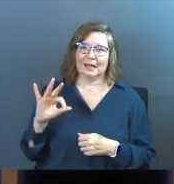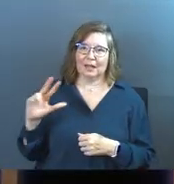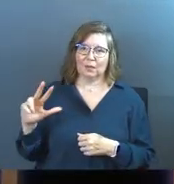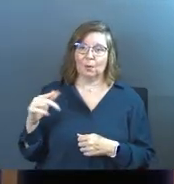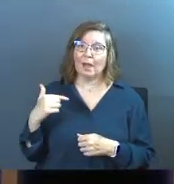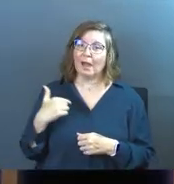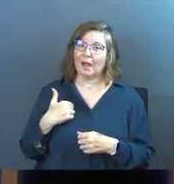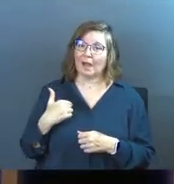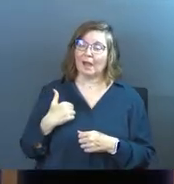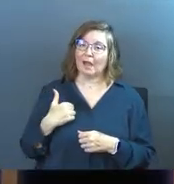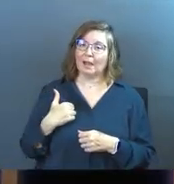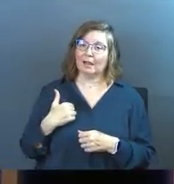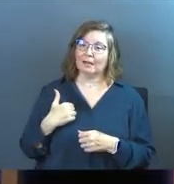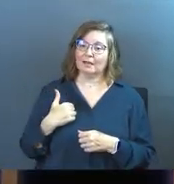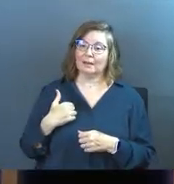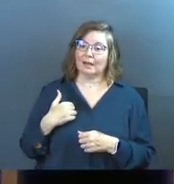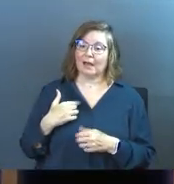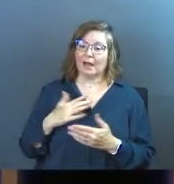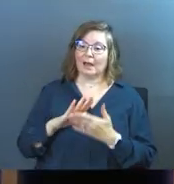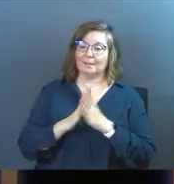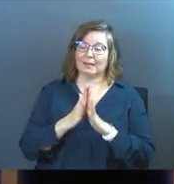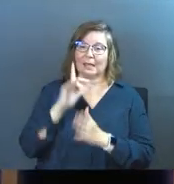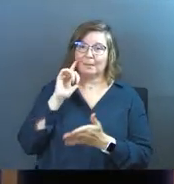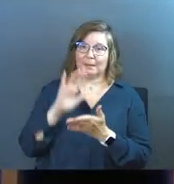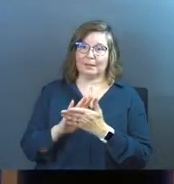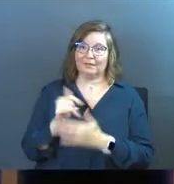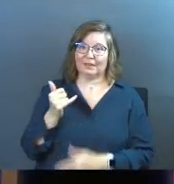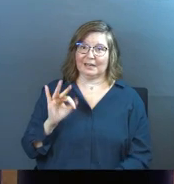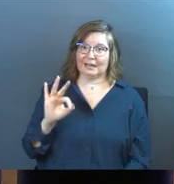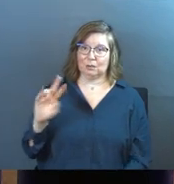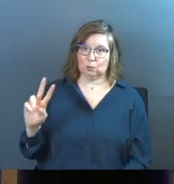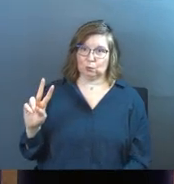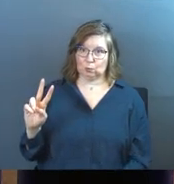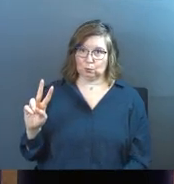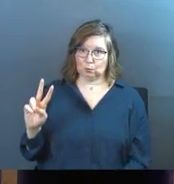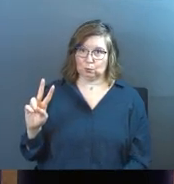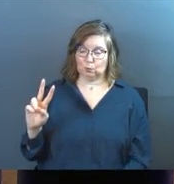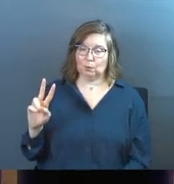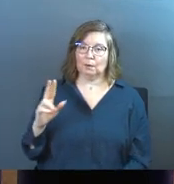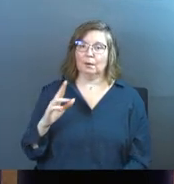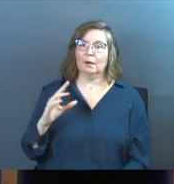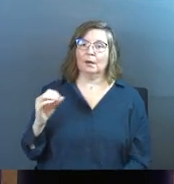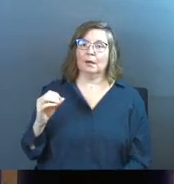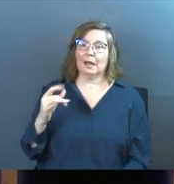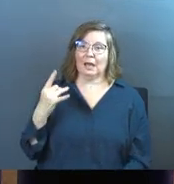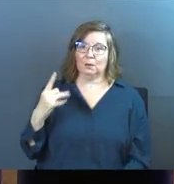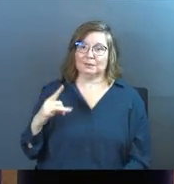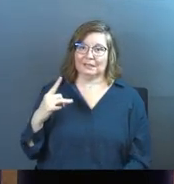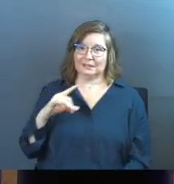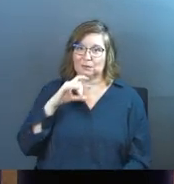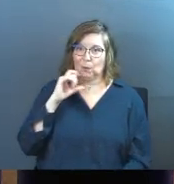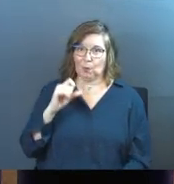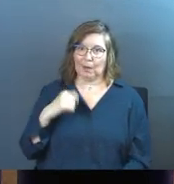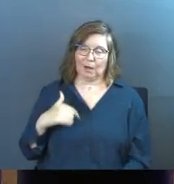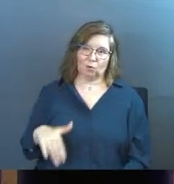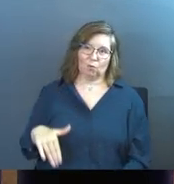1993. I came to Christ in 92 and I was 18 years old and I'd grown up in